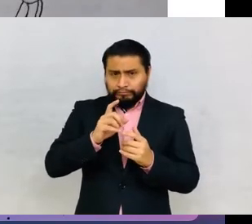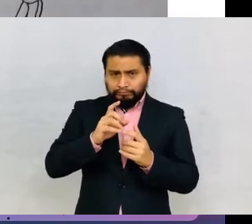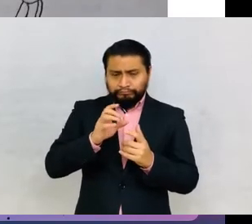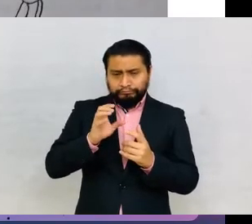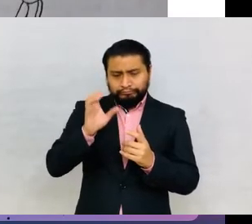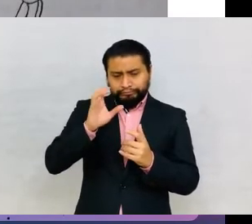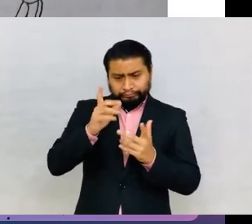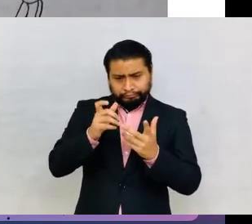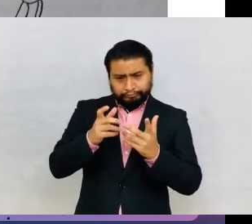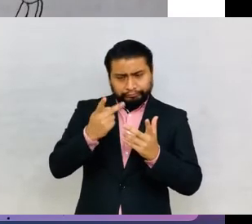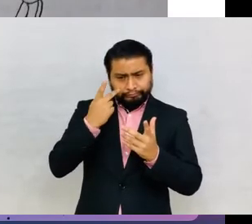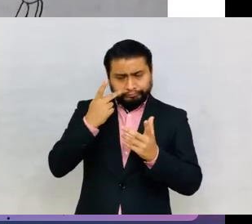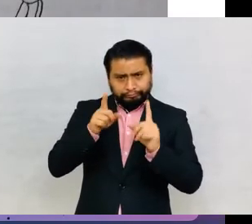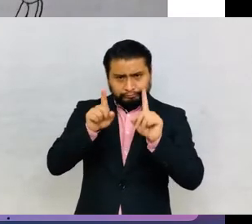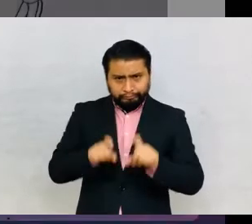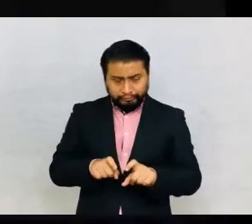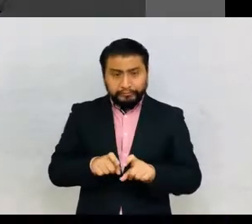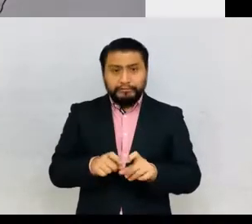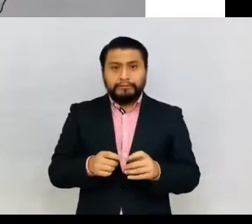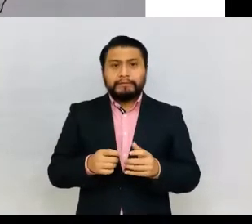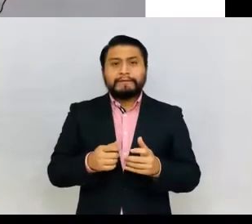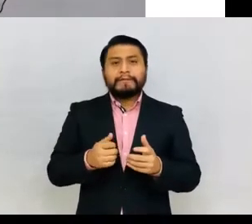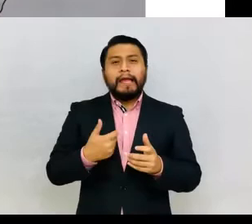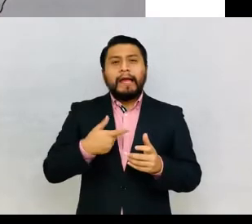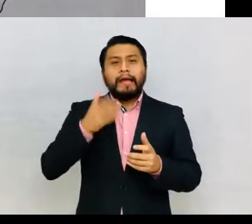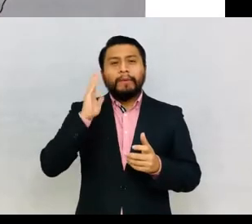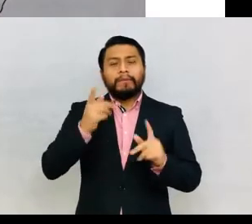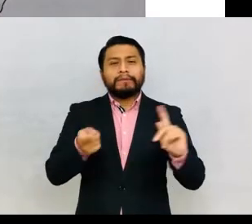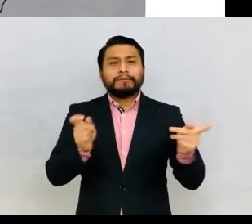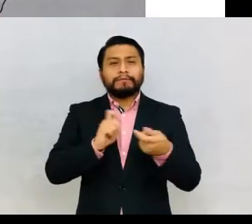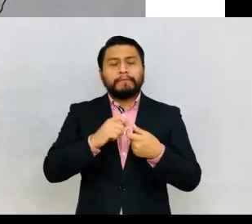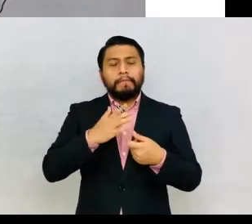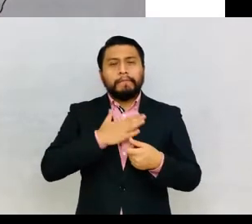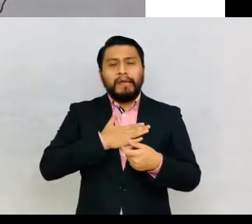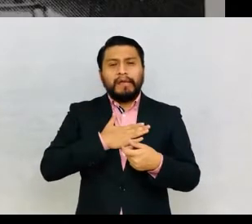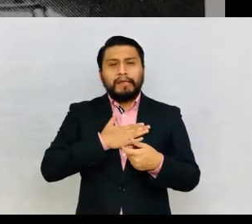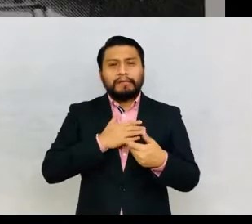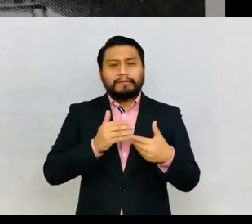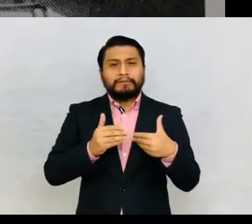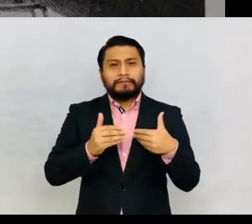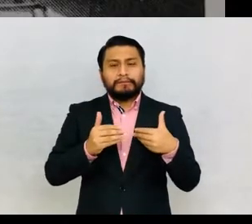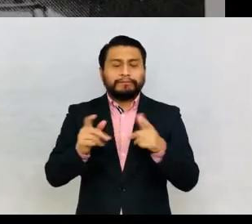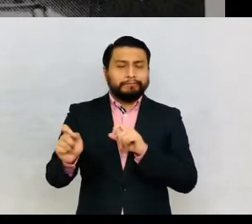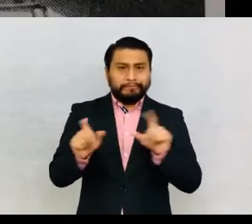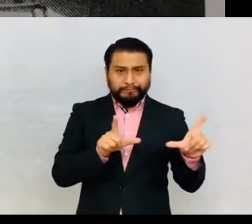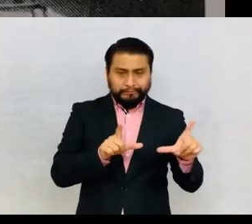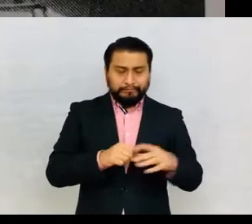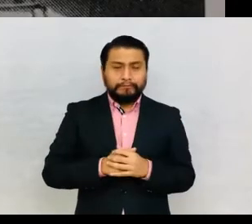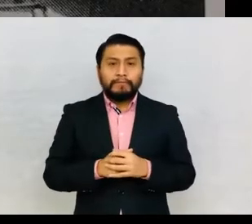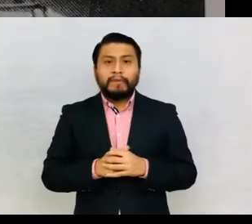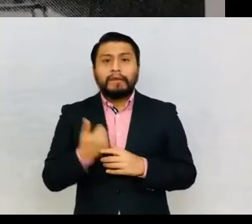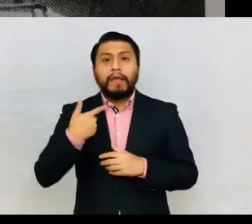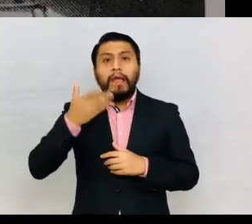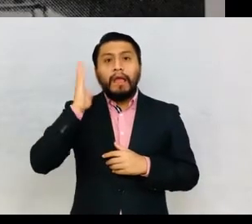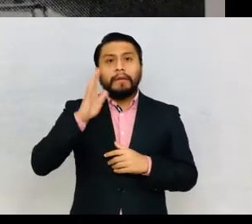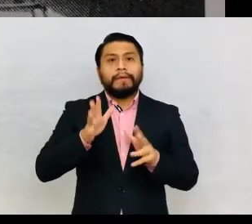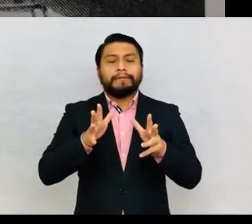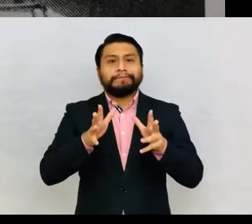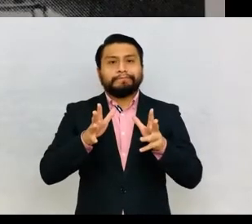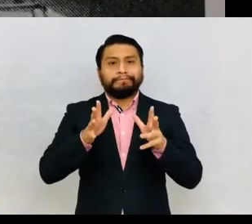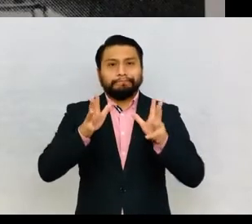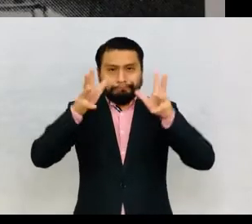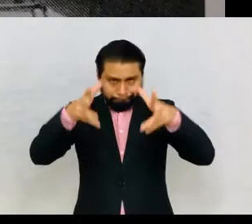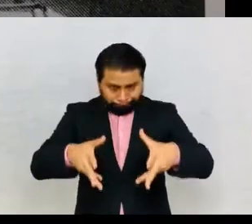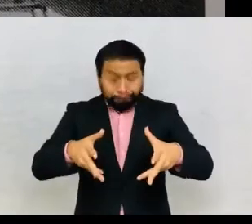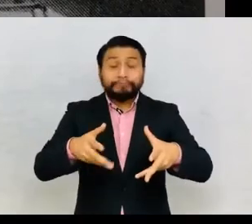For that, I need to go to my next slide. I'm going to leave it there.